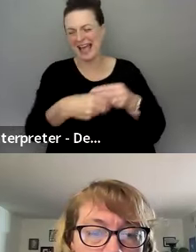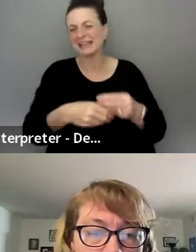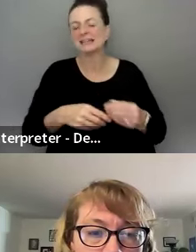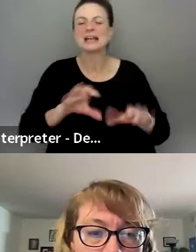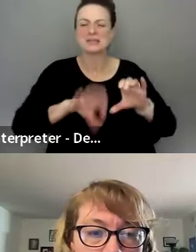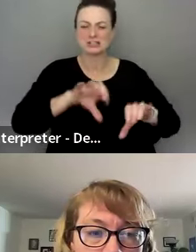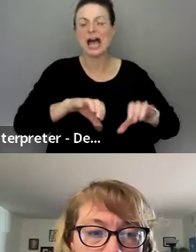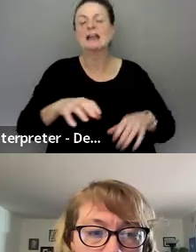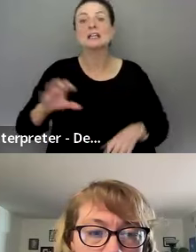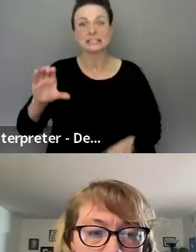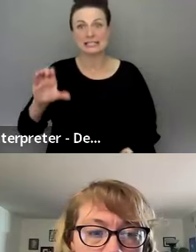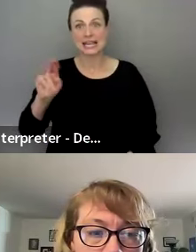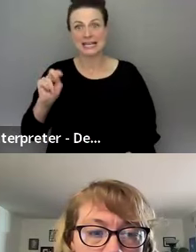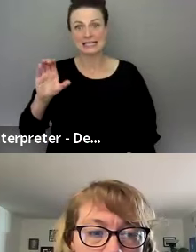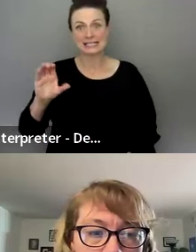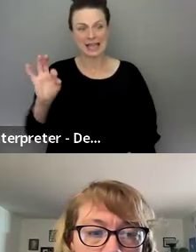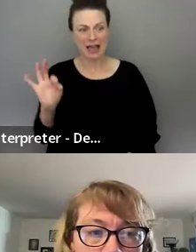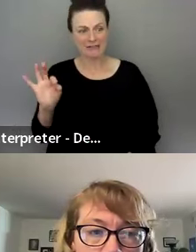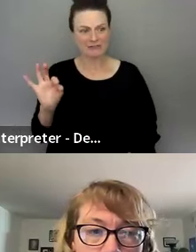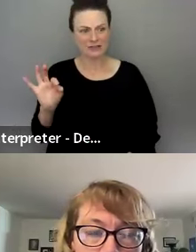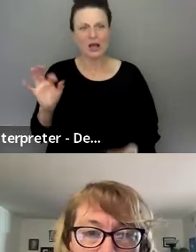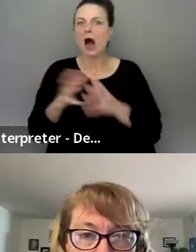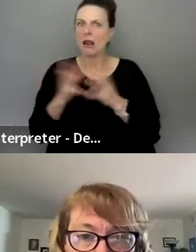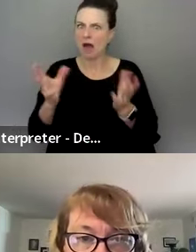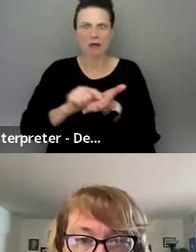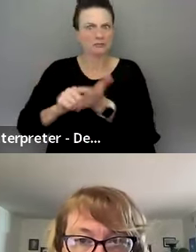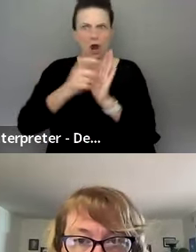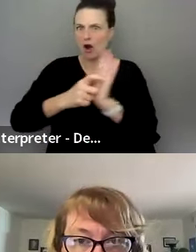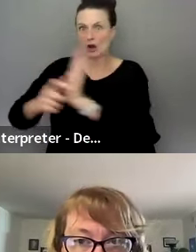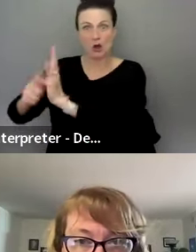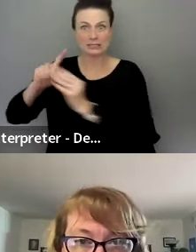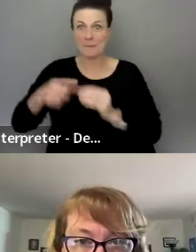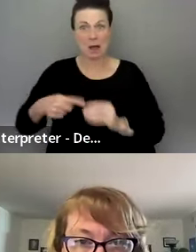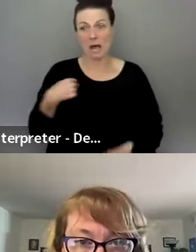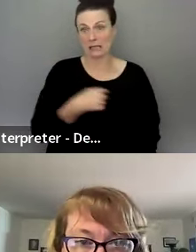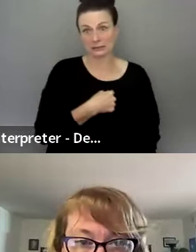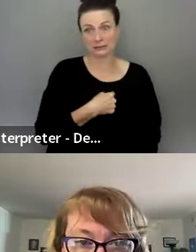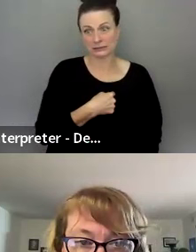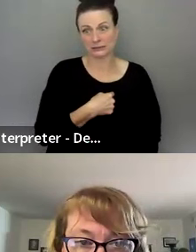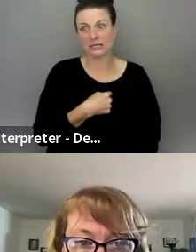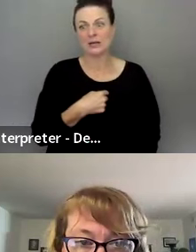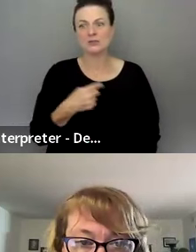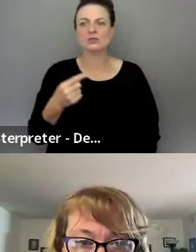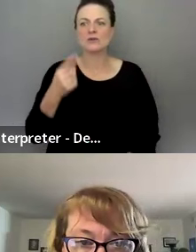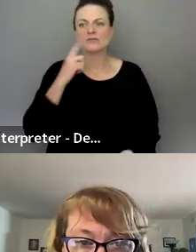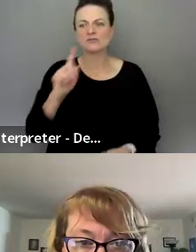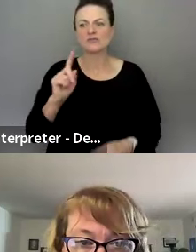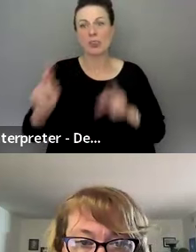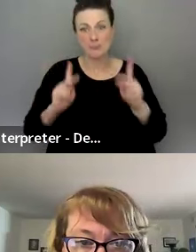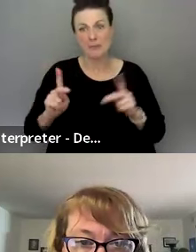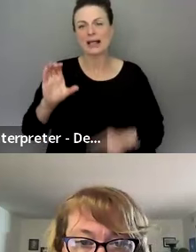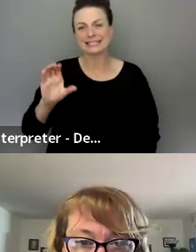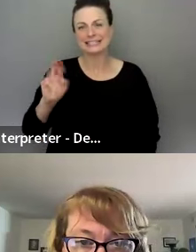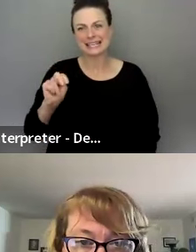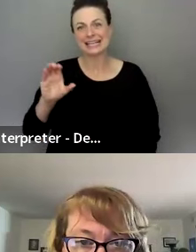you see the CNCF is already publishing a lot of articles about us, the videos about us. So the folks said CNCF